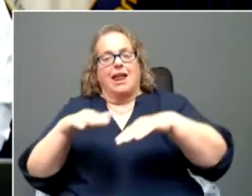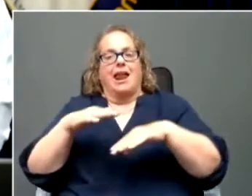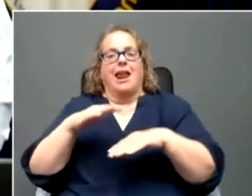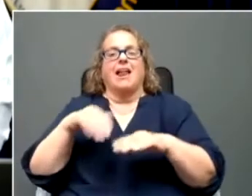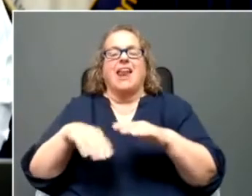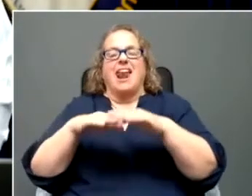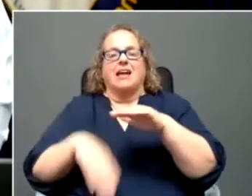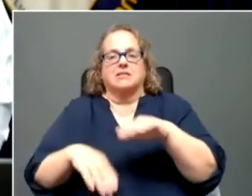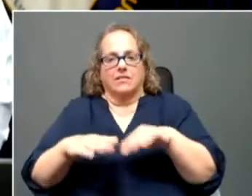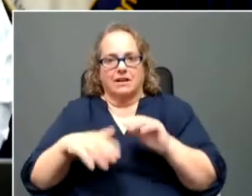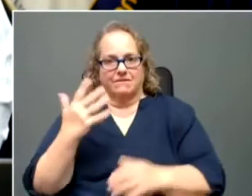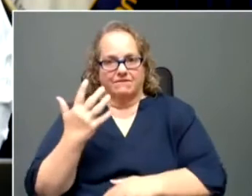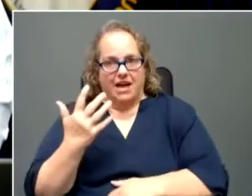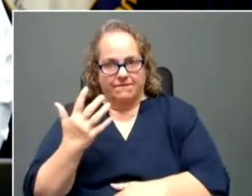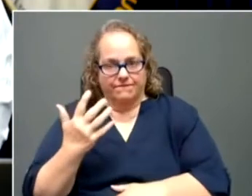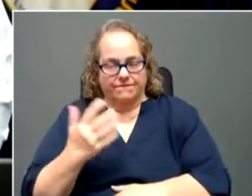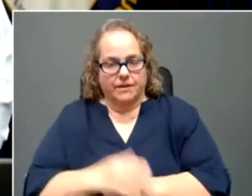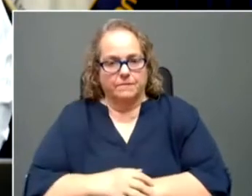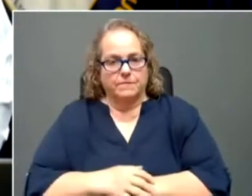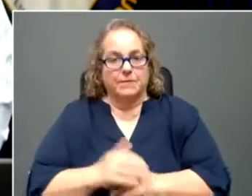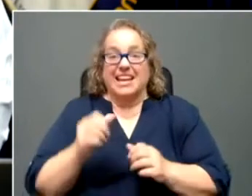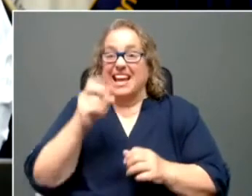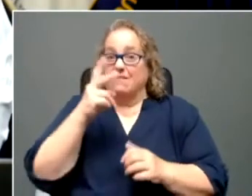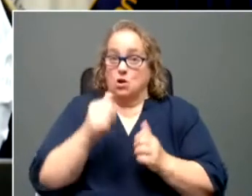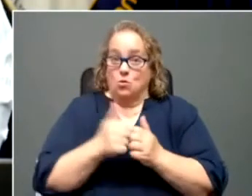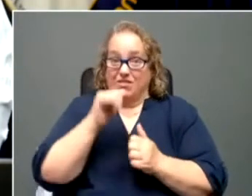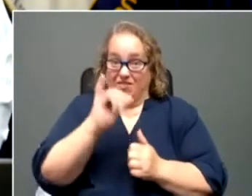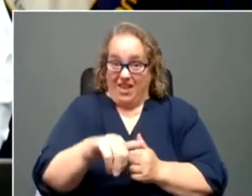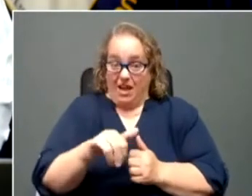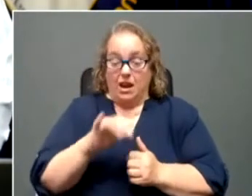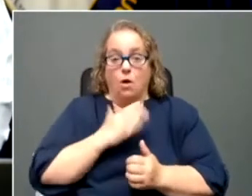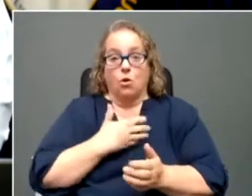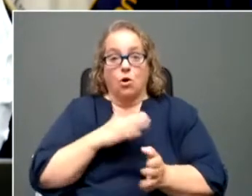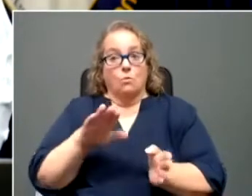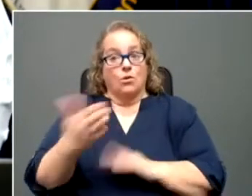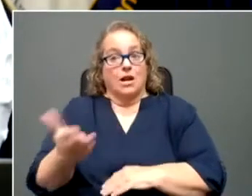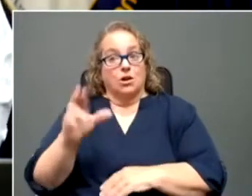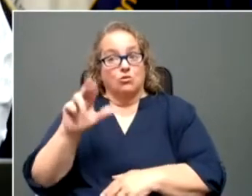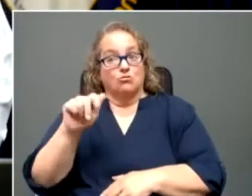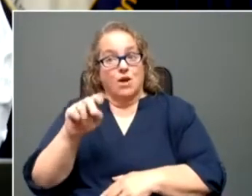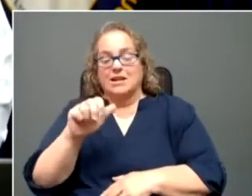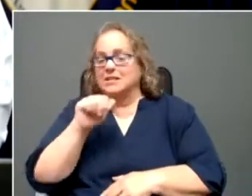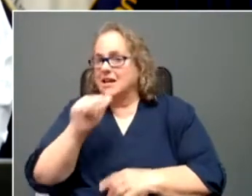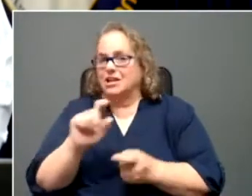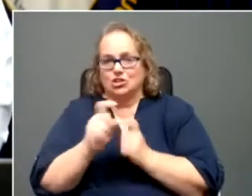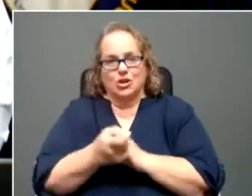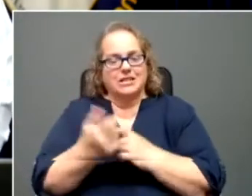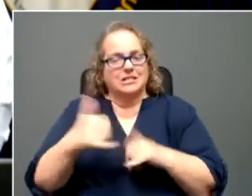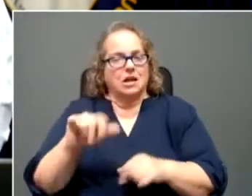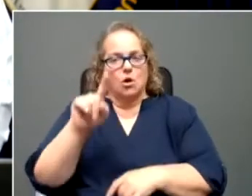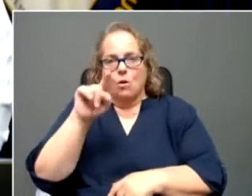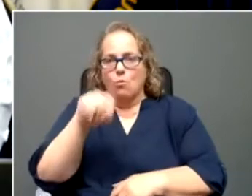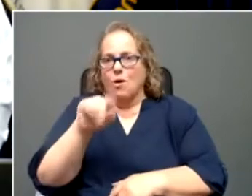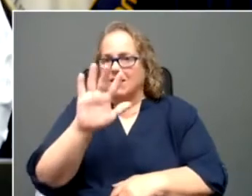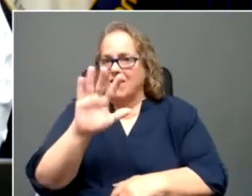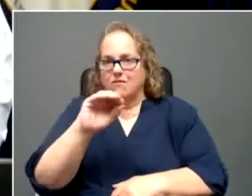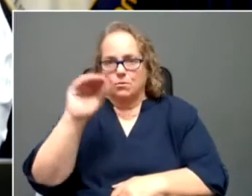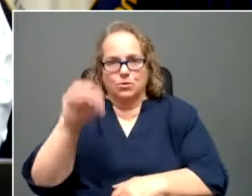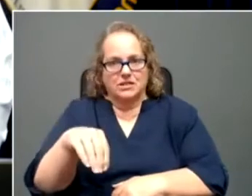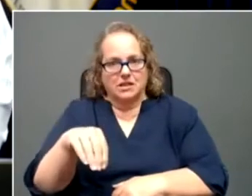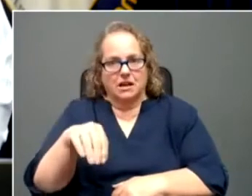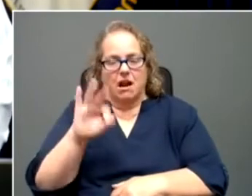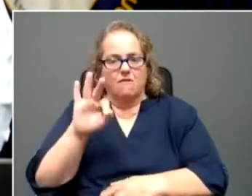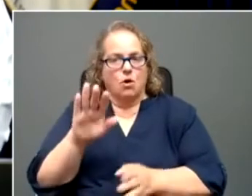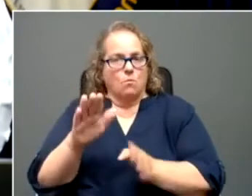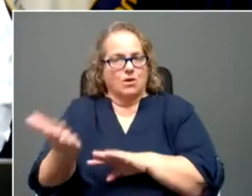Uh, even with this addition, our mortality, uh, rate does not change. It's about 1.5% compared to a much higher national